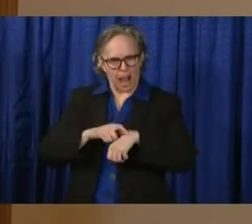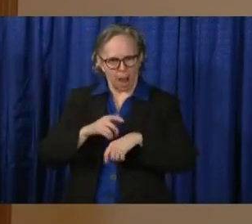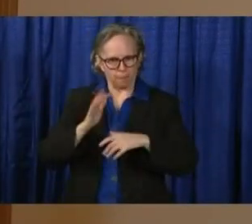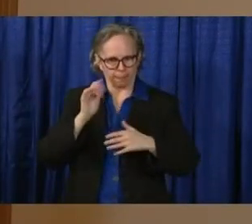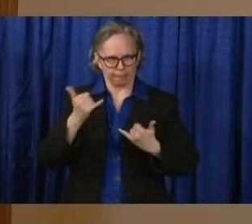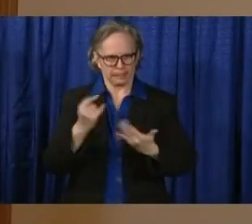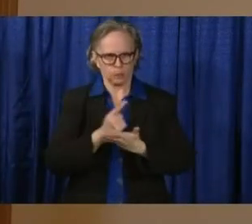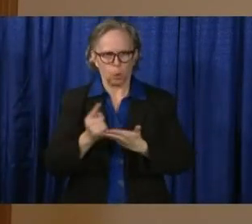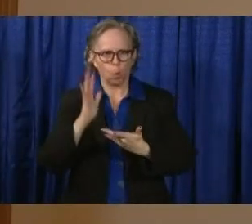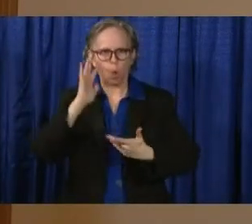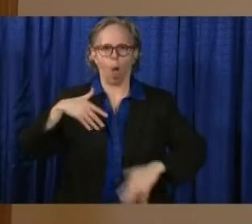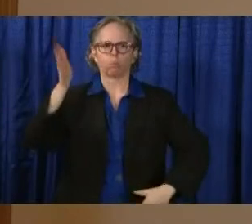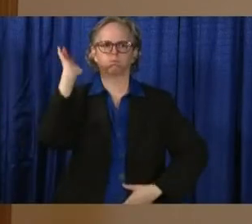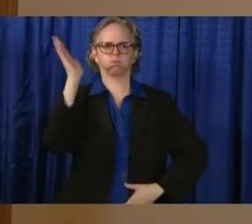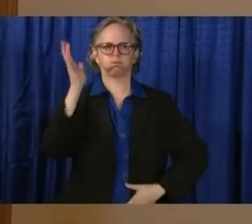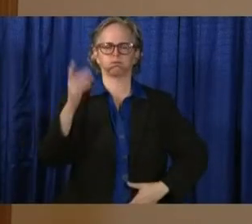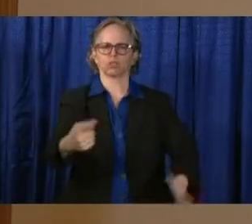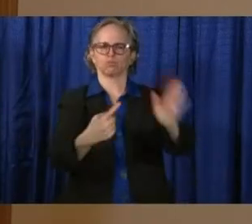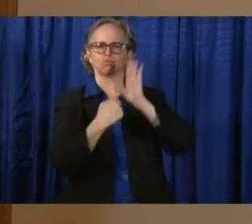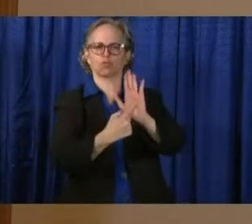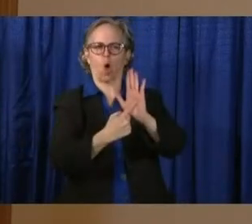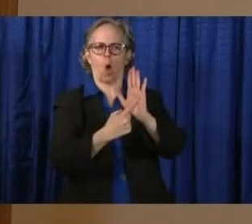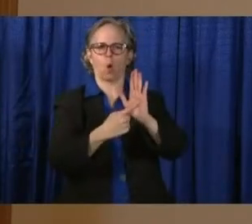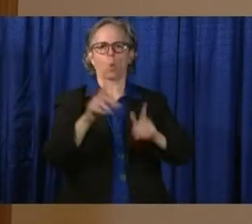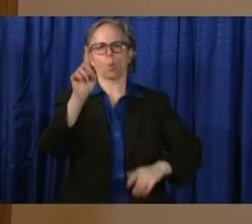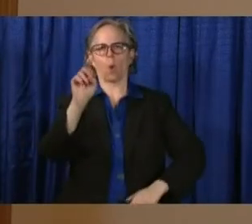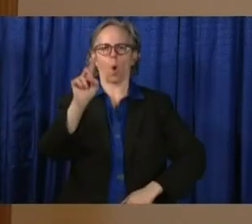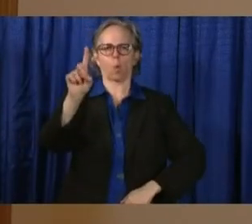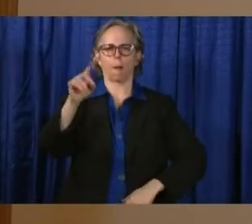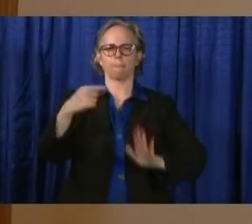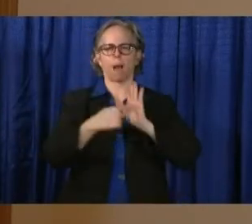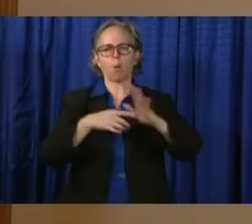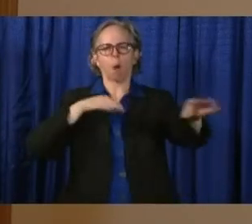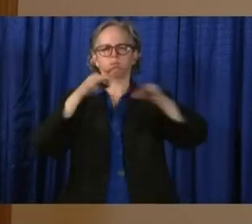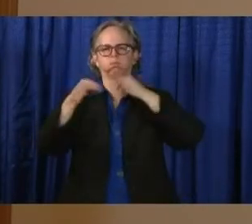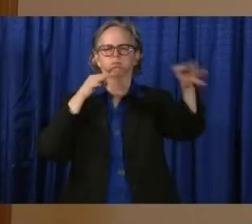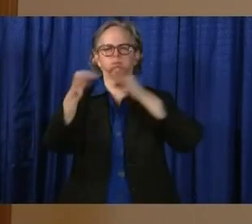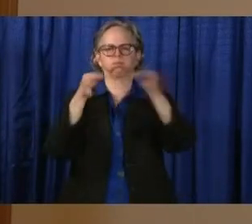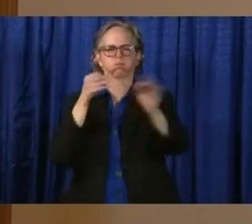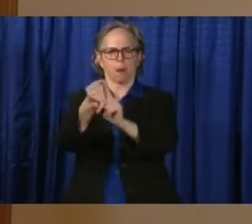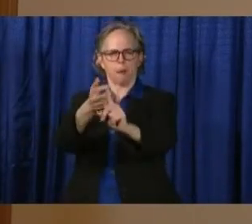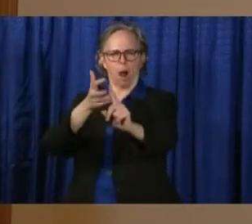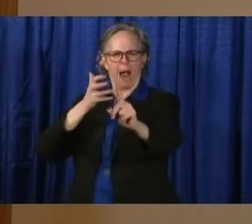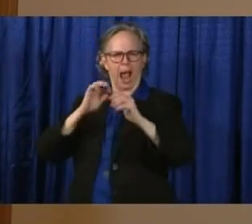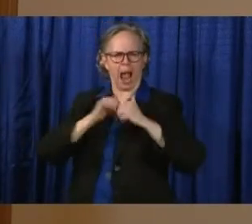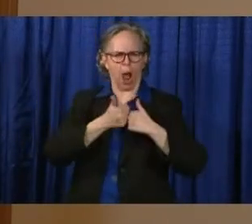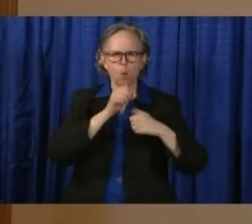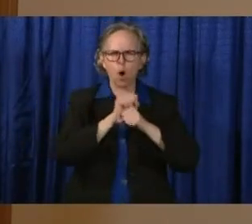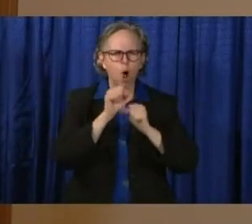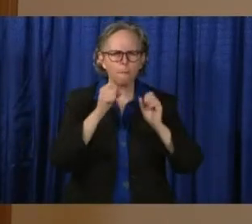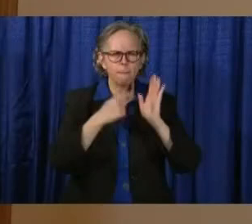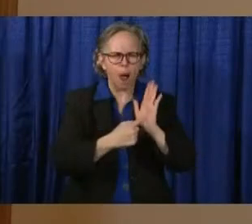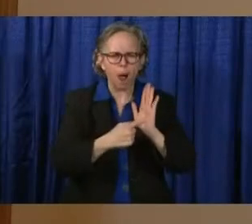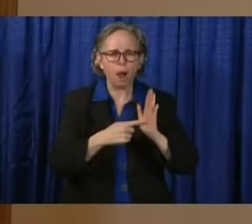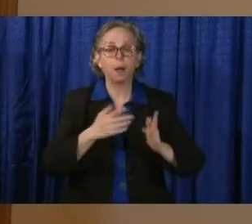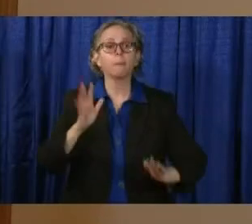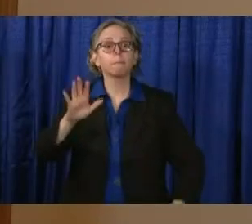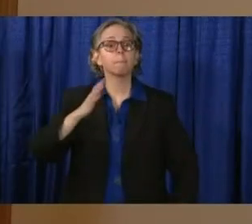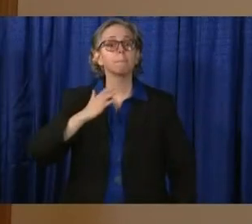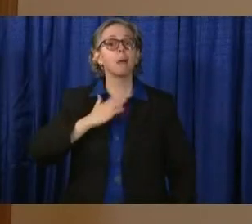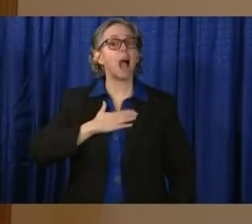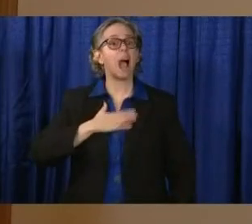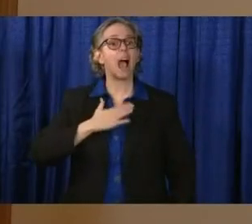this. But I feel that, in my estimates, the peak will be late